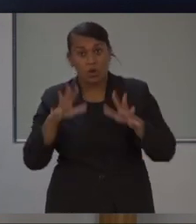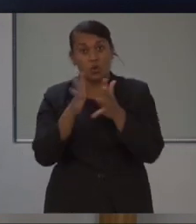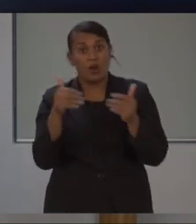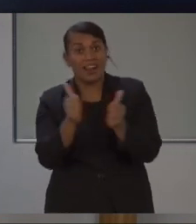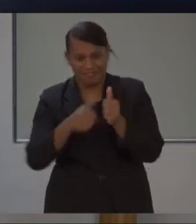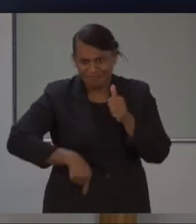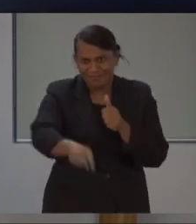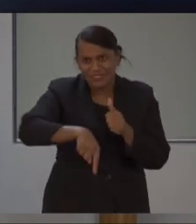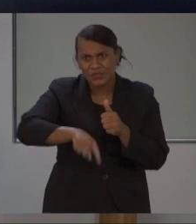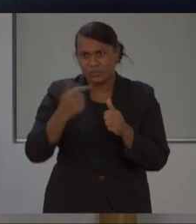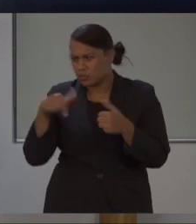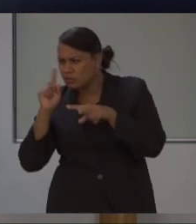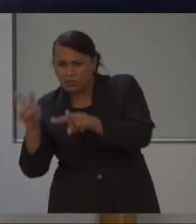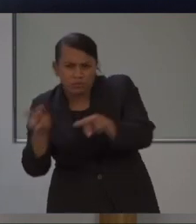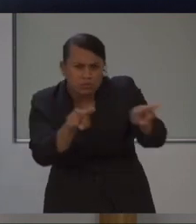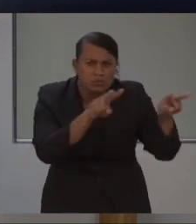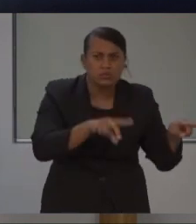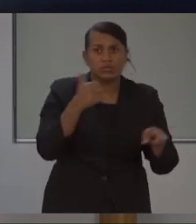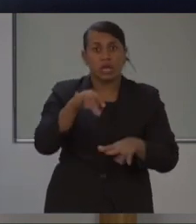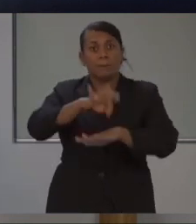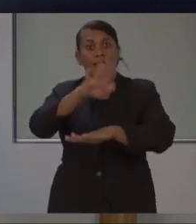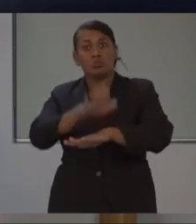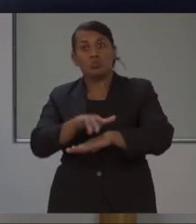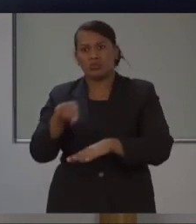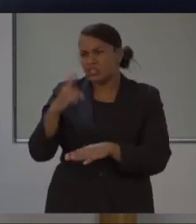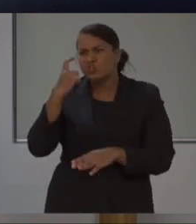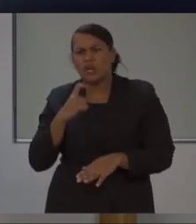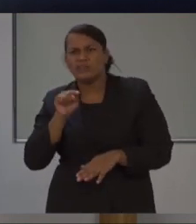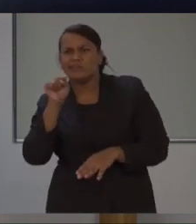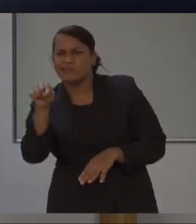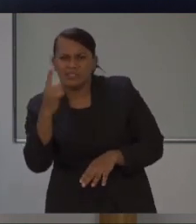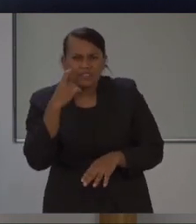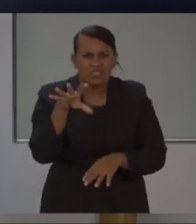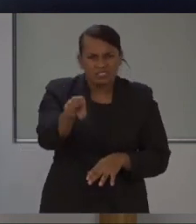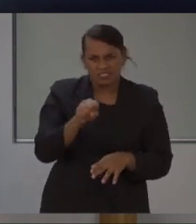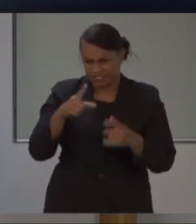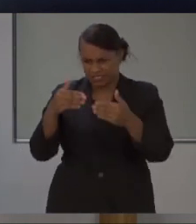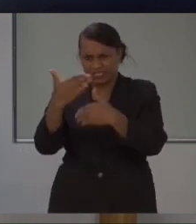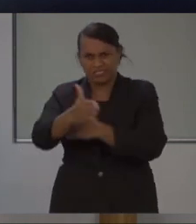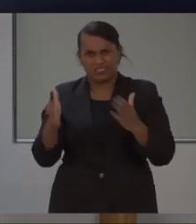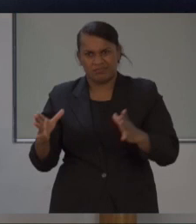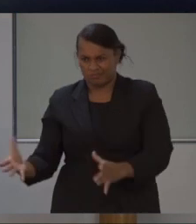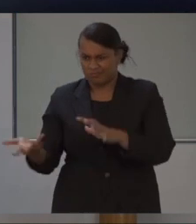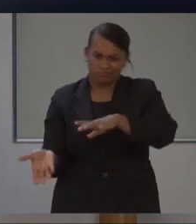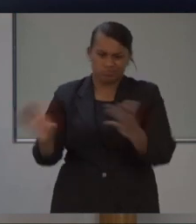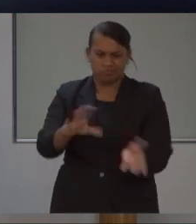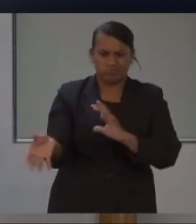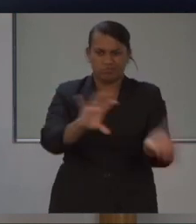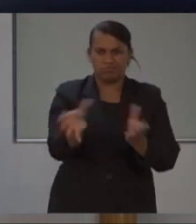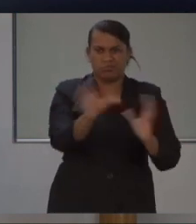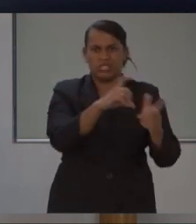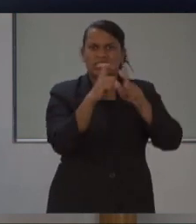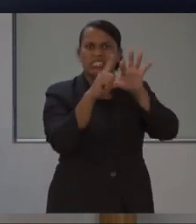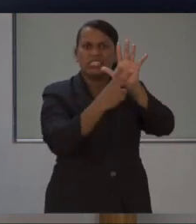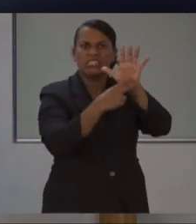grounds for mosquitoes, empty out containers, tiles or rubbish that hold water. And if medical